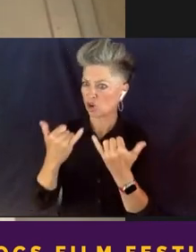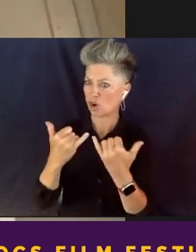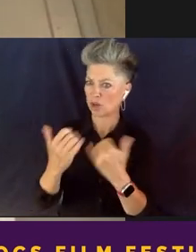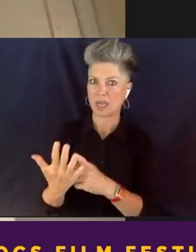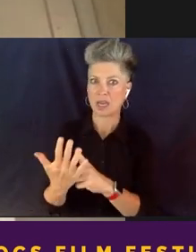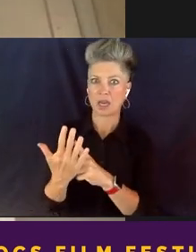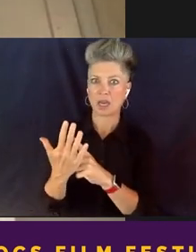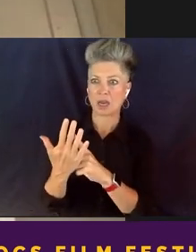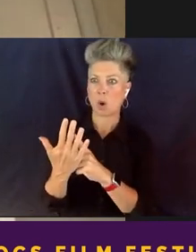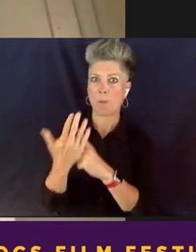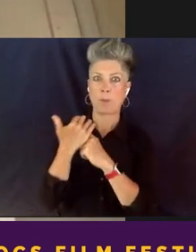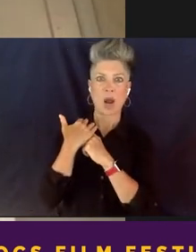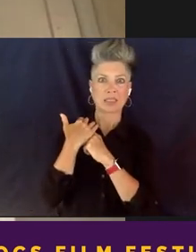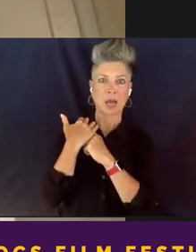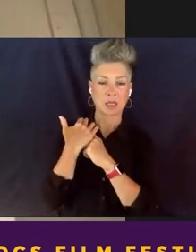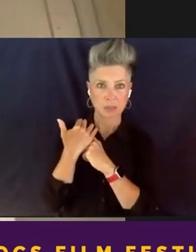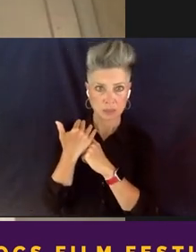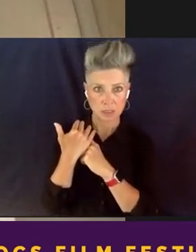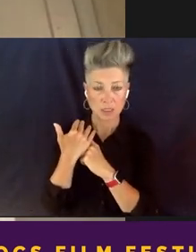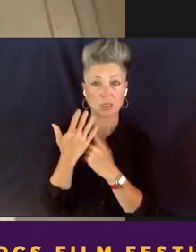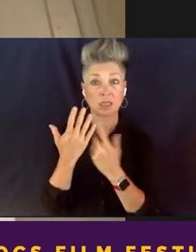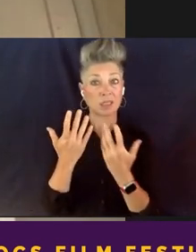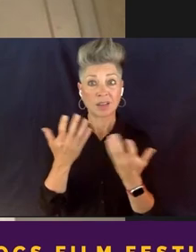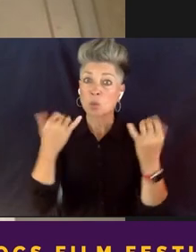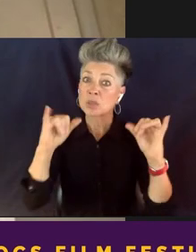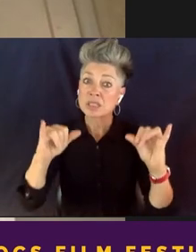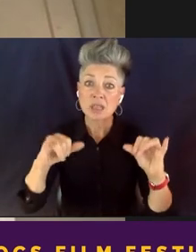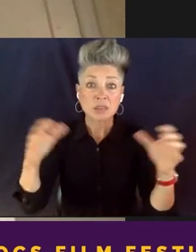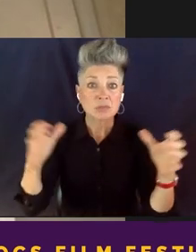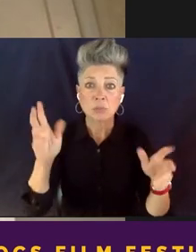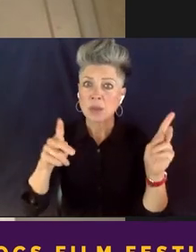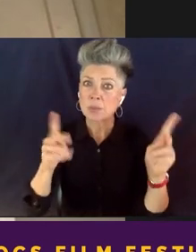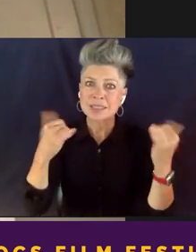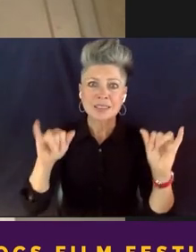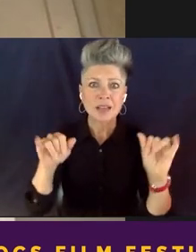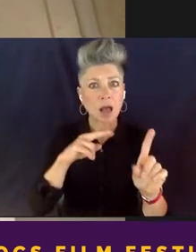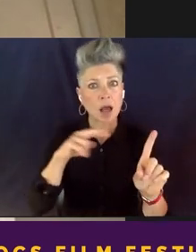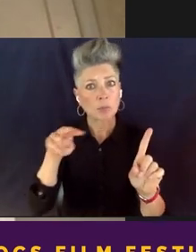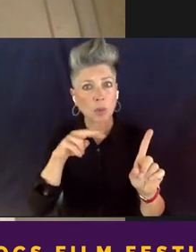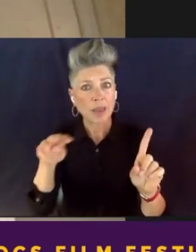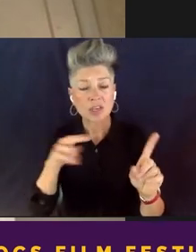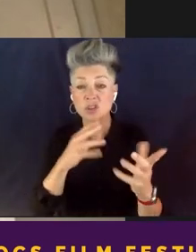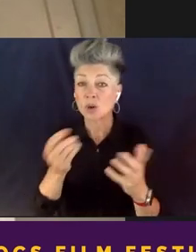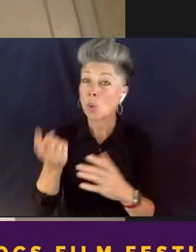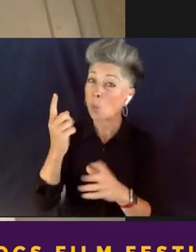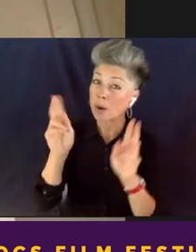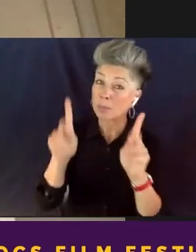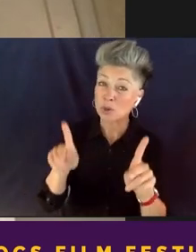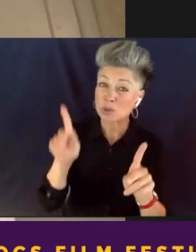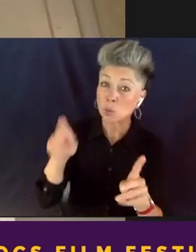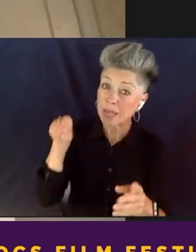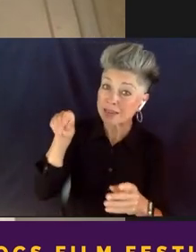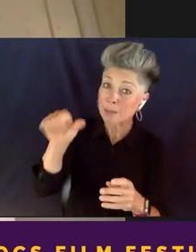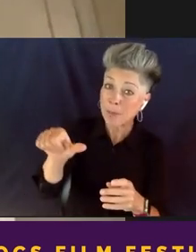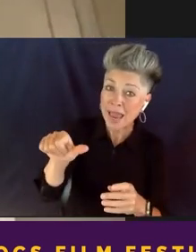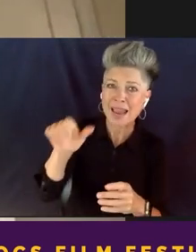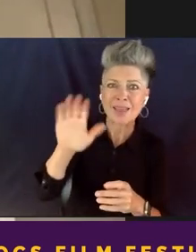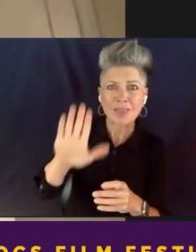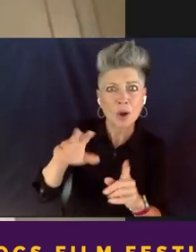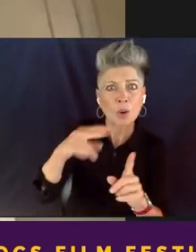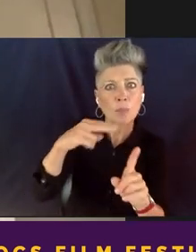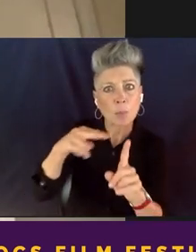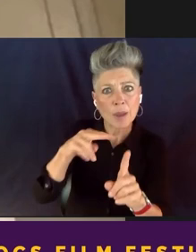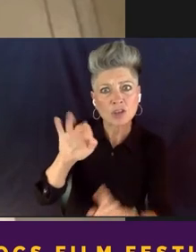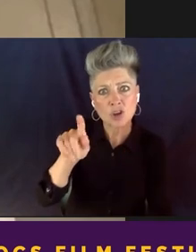community individuals that was still currently on probation. One individual, we had to actually pay their probation officer to